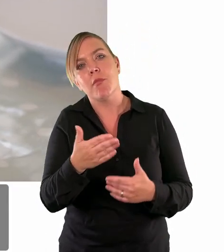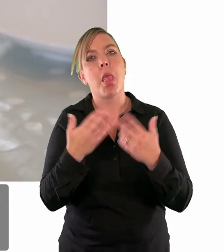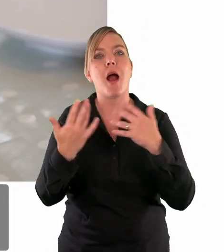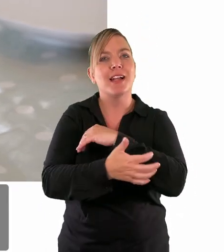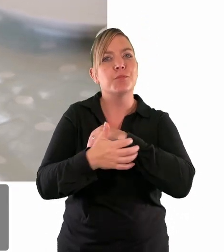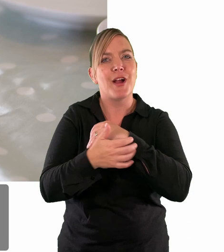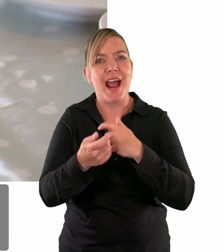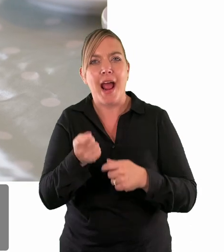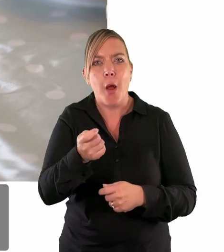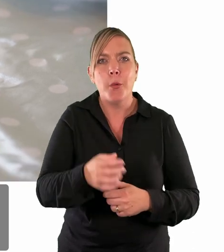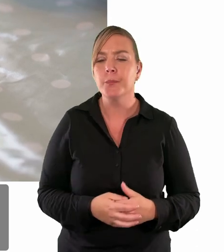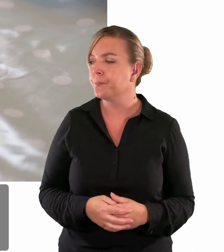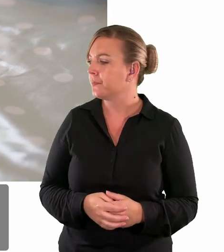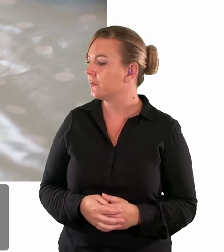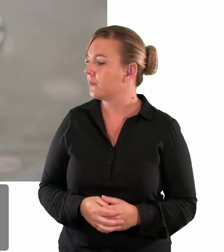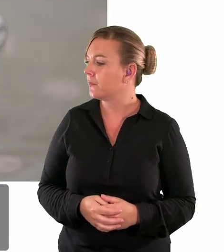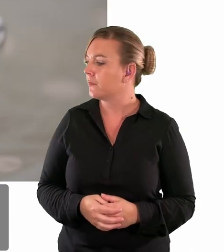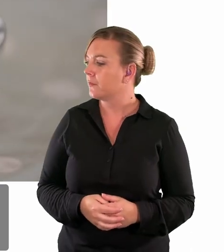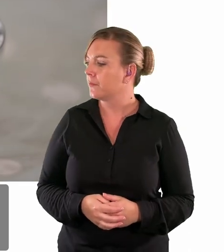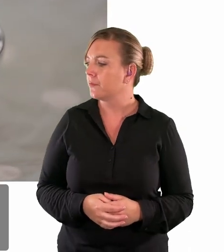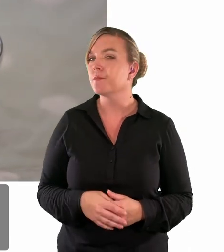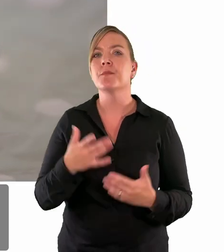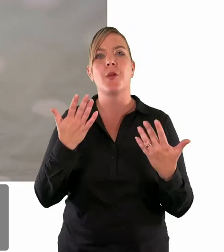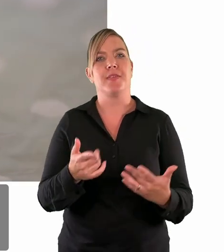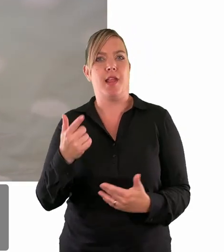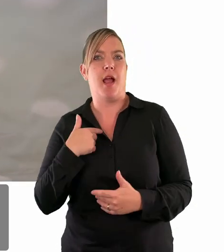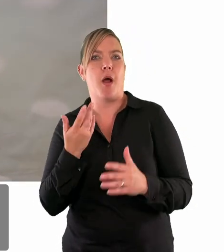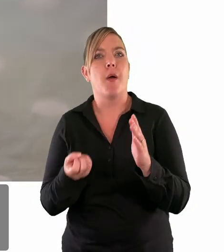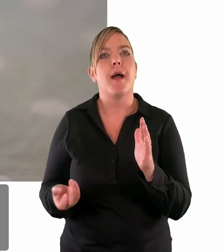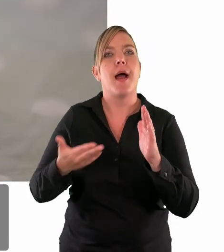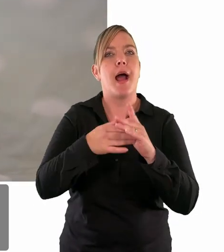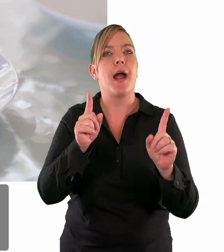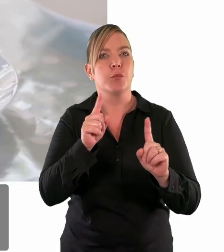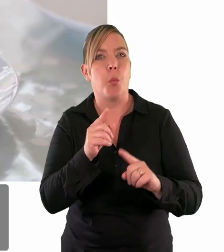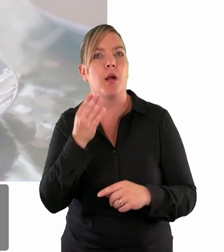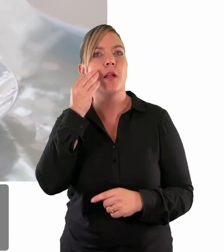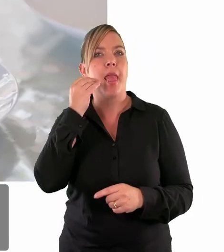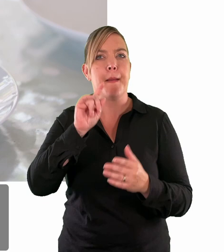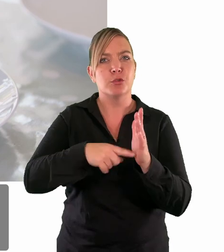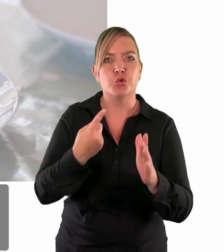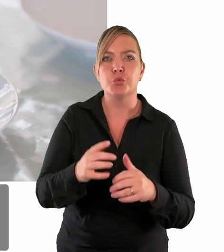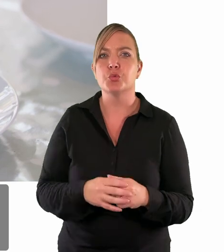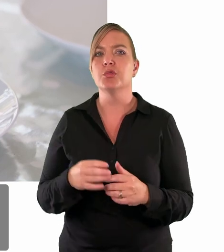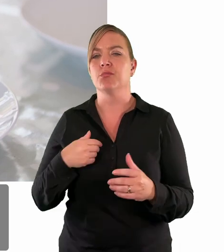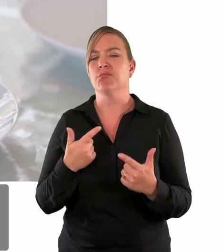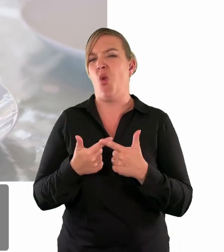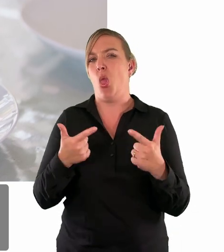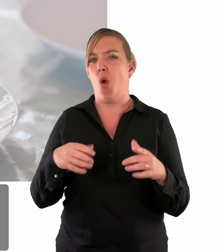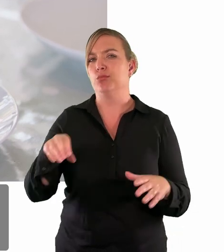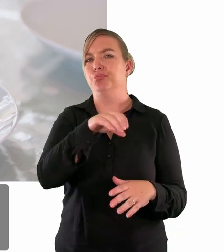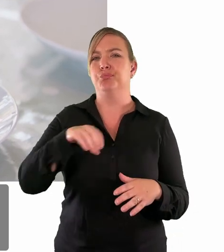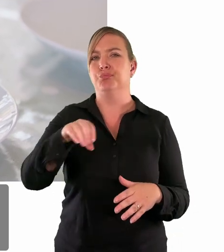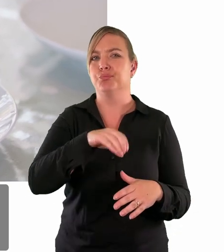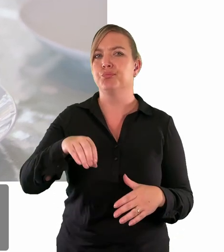gently onto the plate and then of course what we need is some lemon juice um i like quite a lot of lemon juice actually